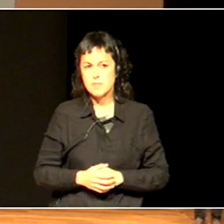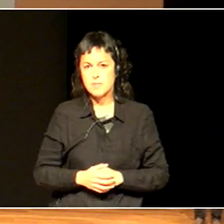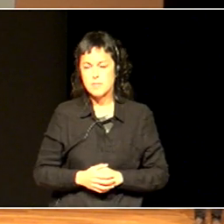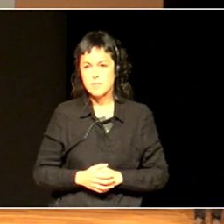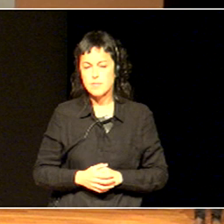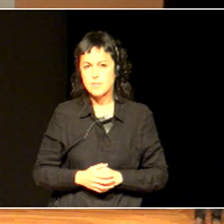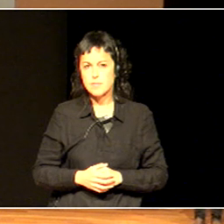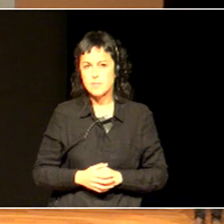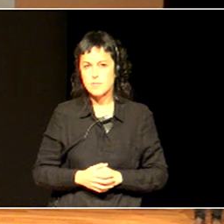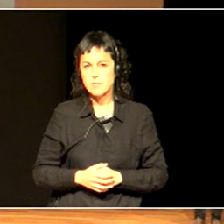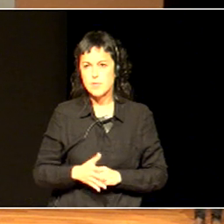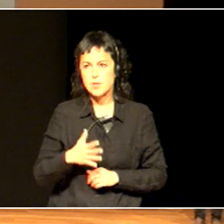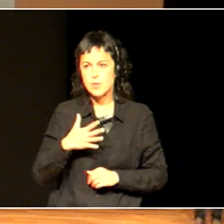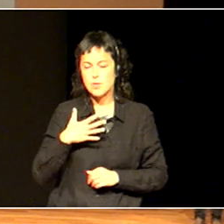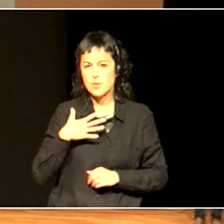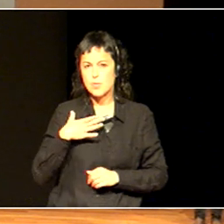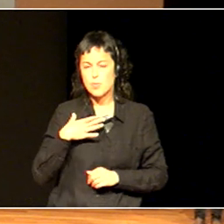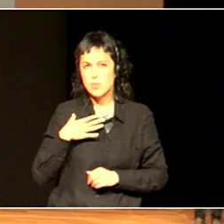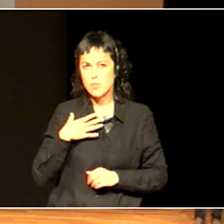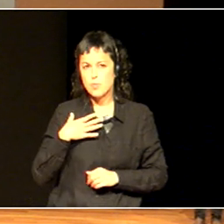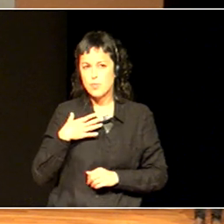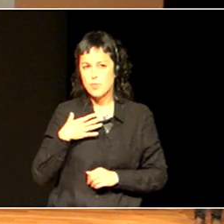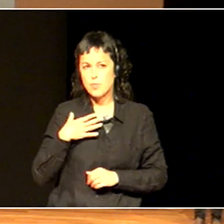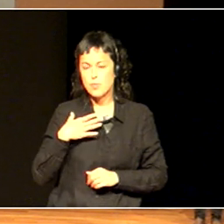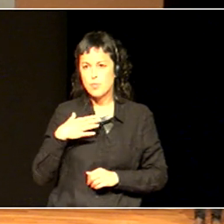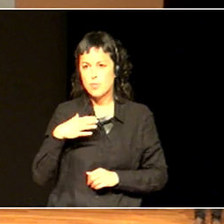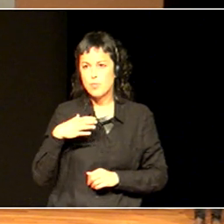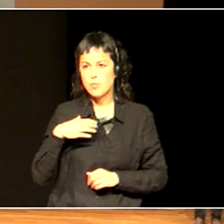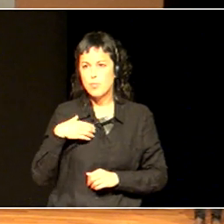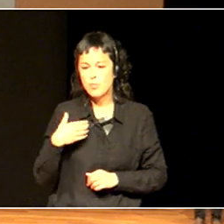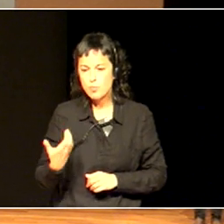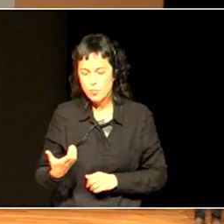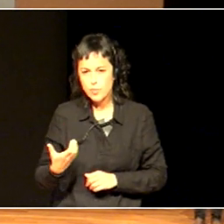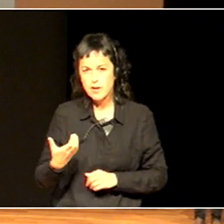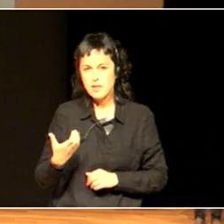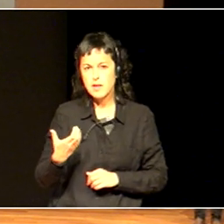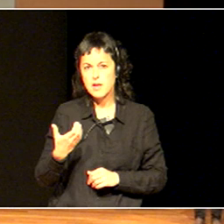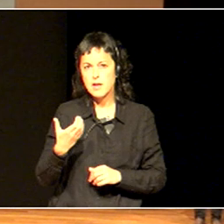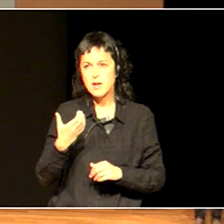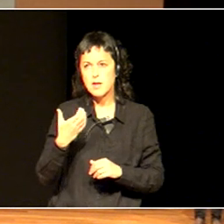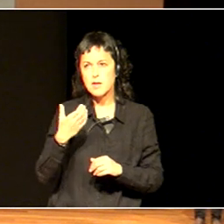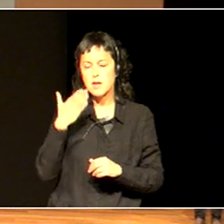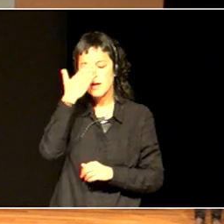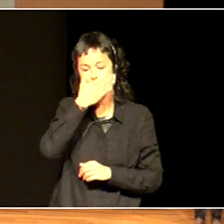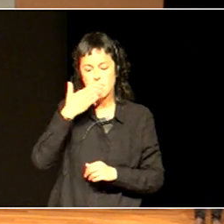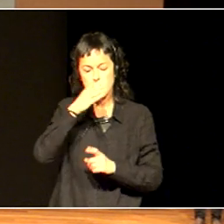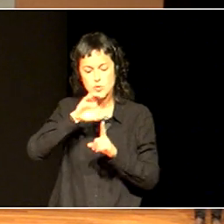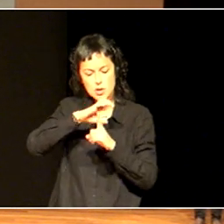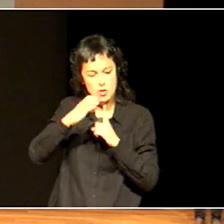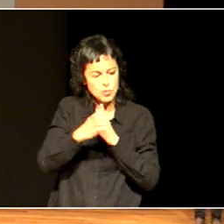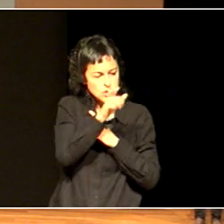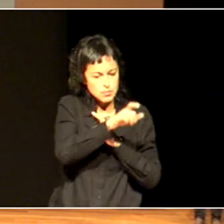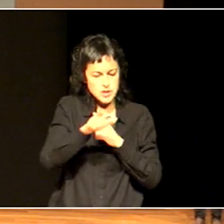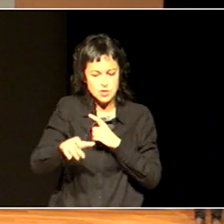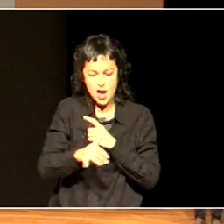notion that there is a community of people in a school, because of the ways in which teachers are